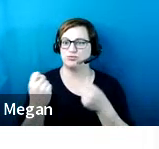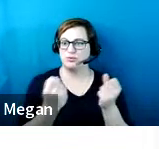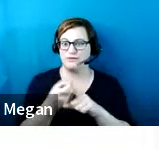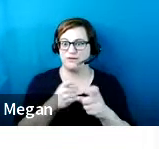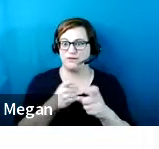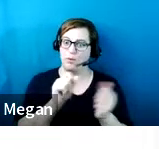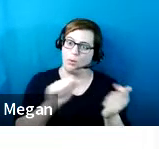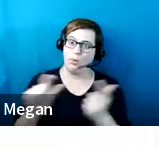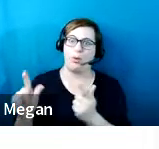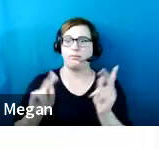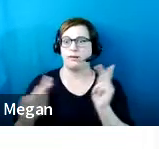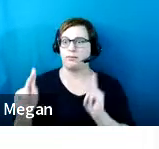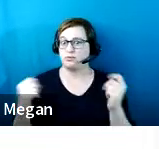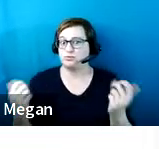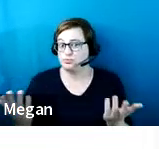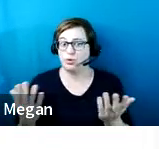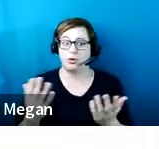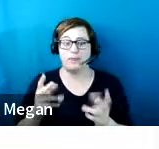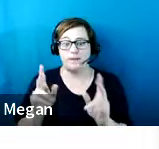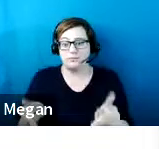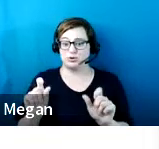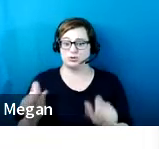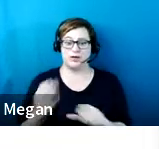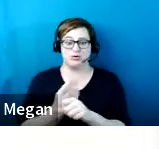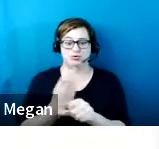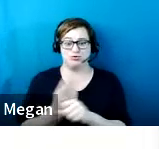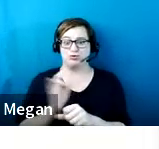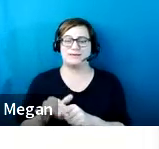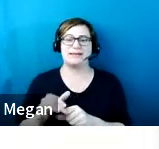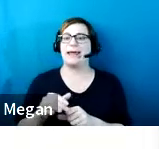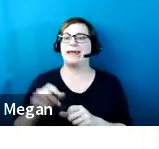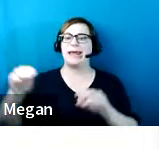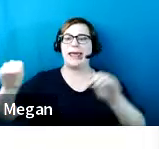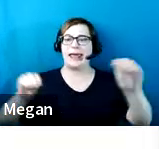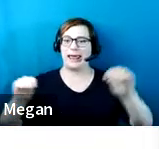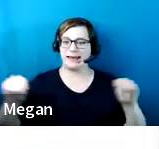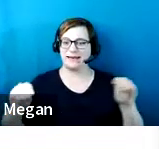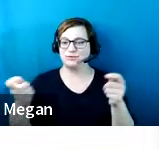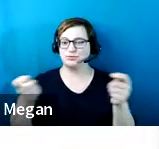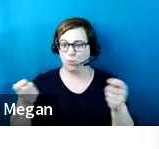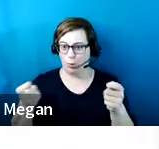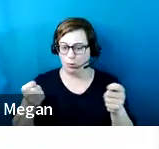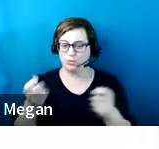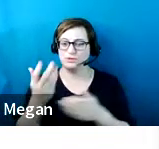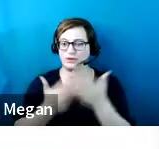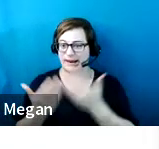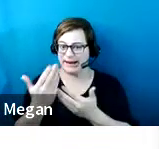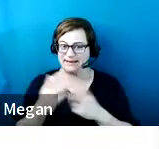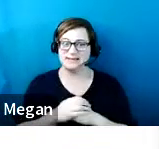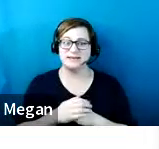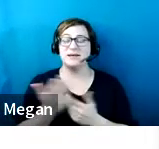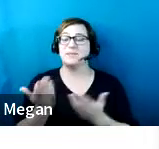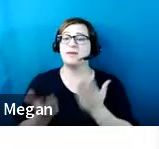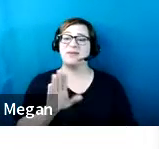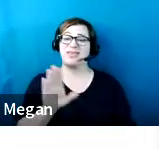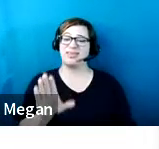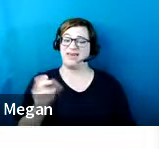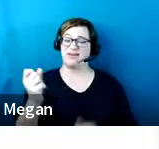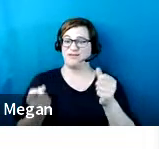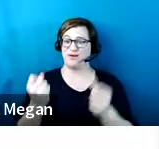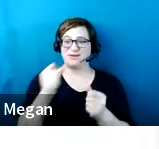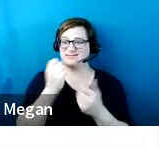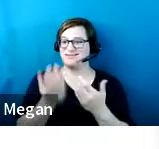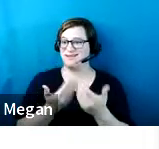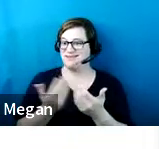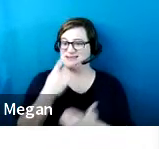So a person that may use things like hand controls may have a vehicle that is not easy for someone